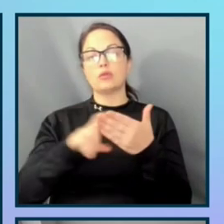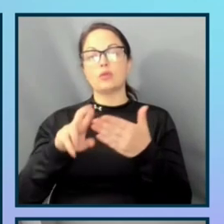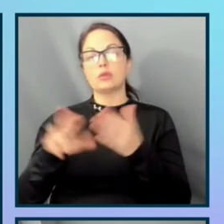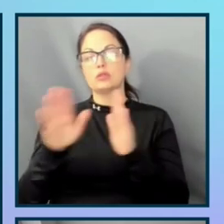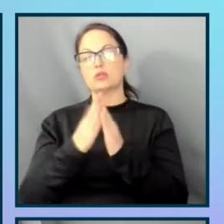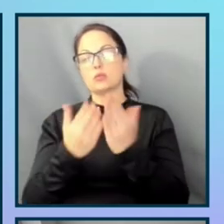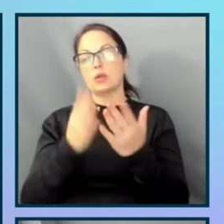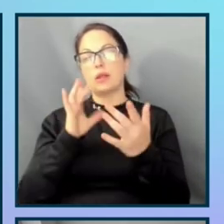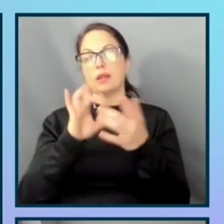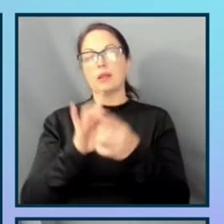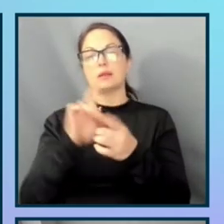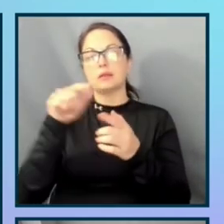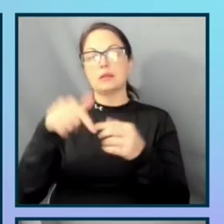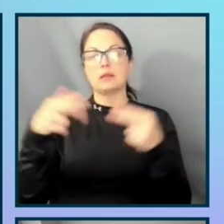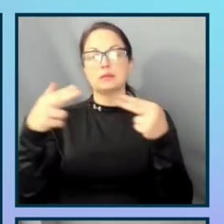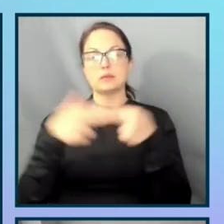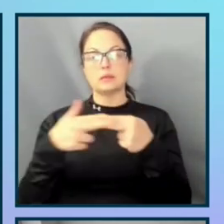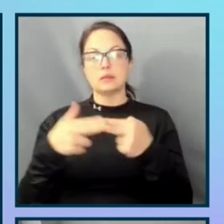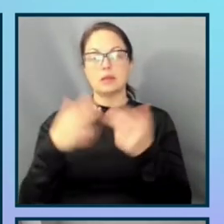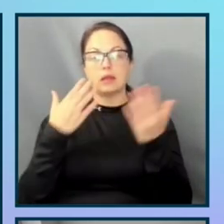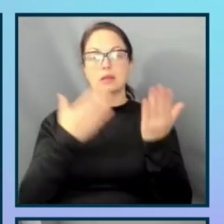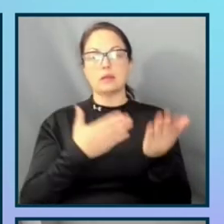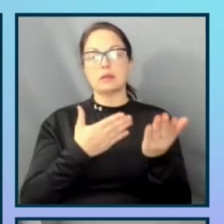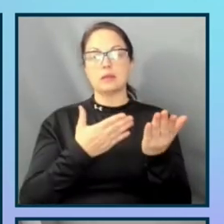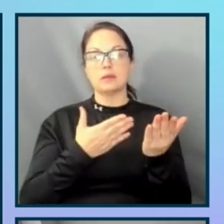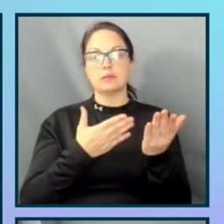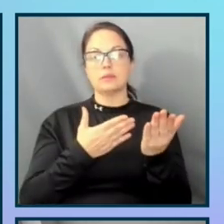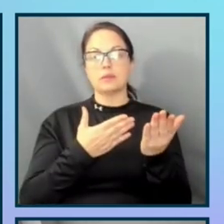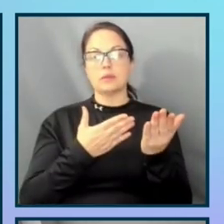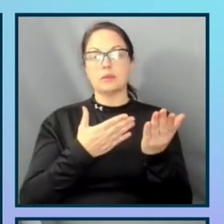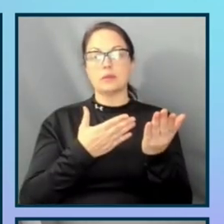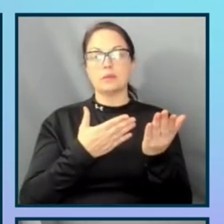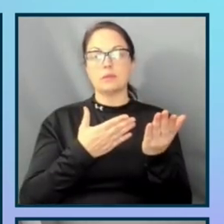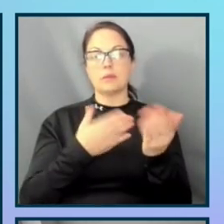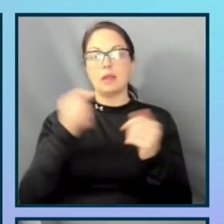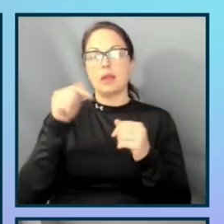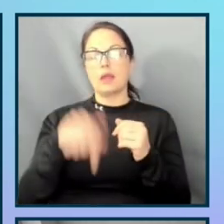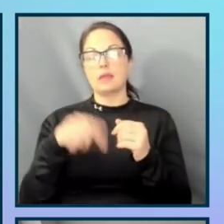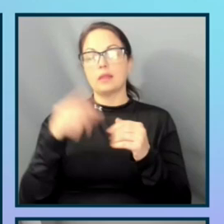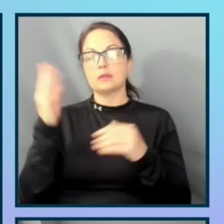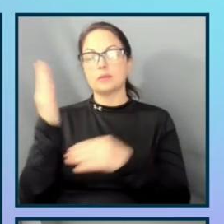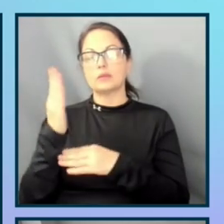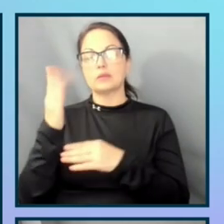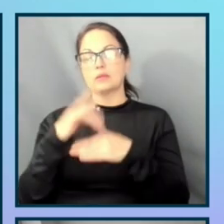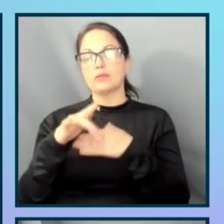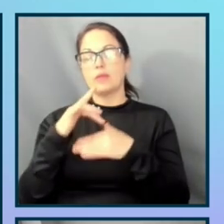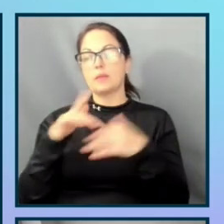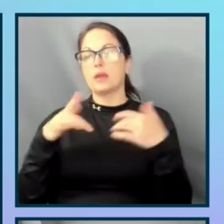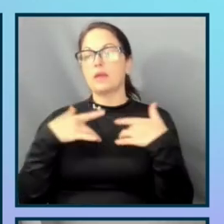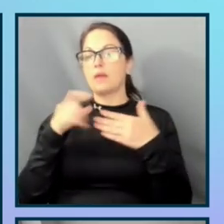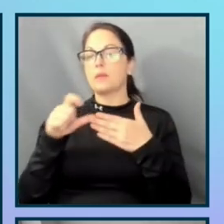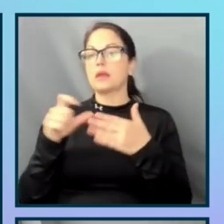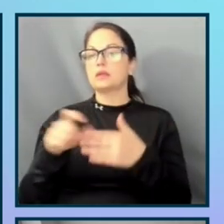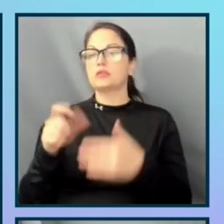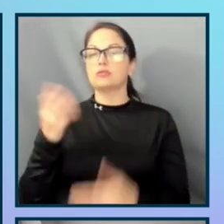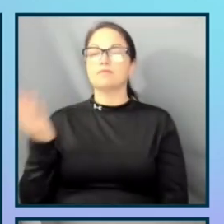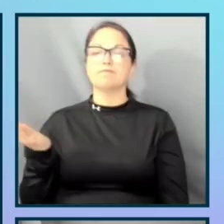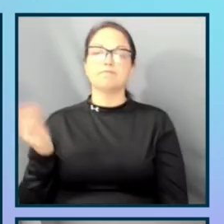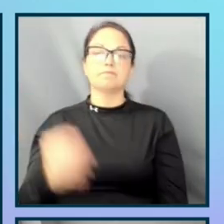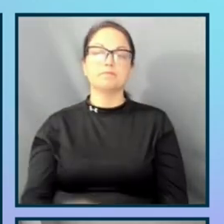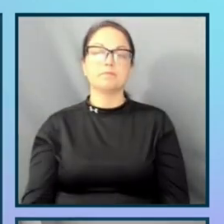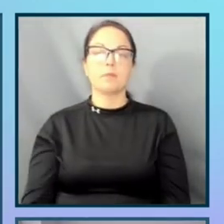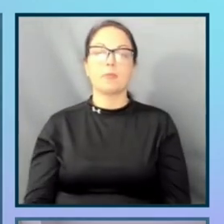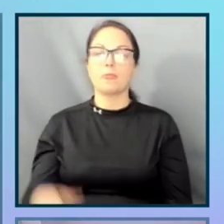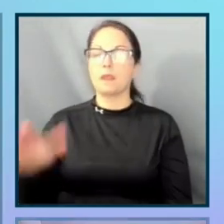linked in this slide. This presentation is available in the event page. So Grace, I think we are ready for some